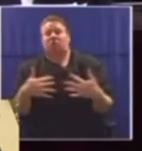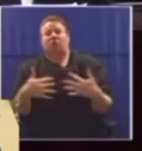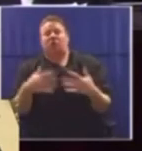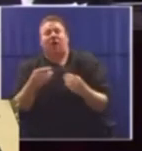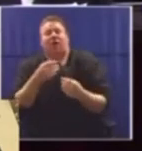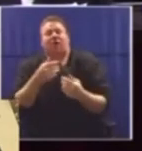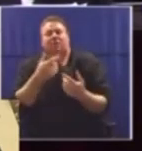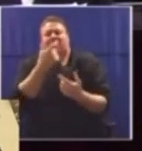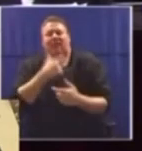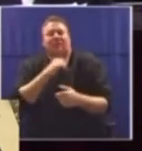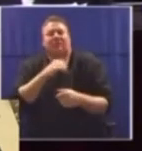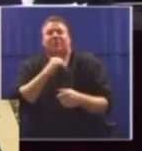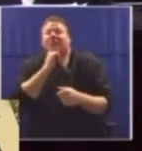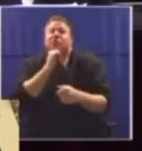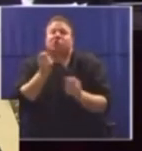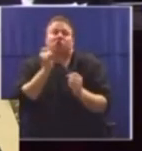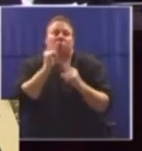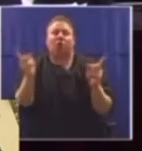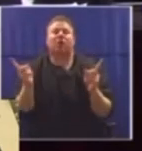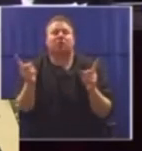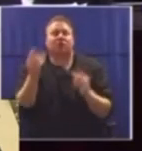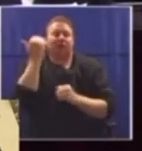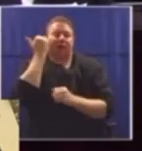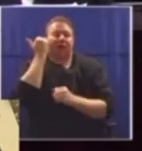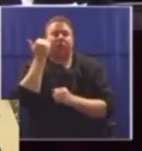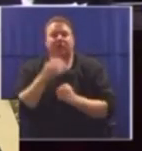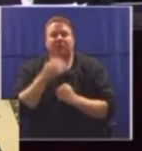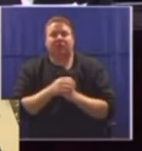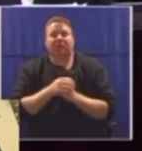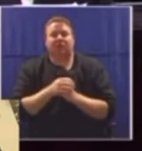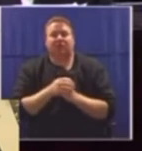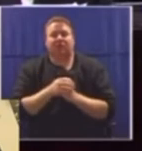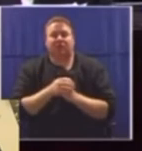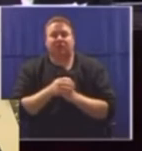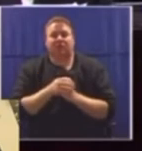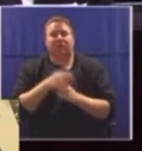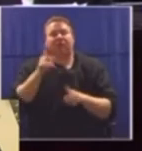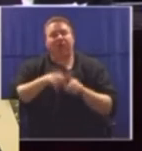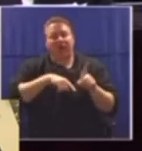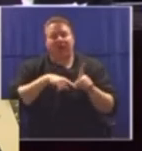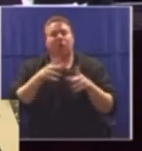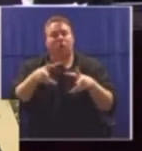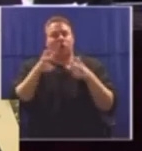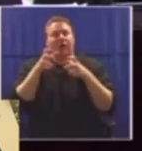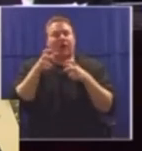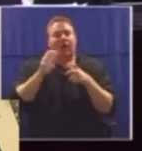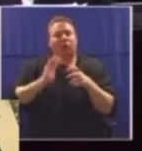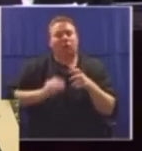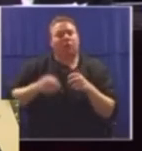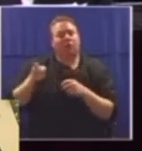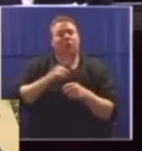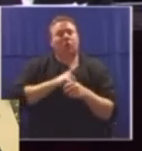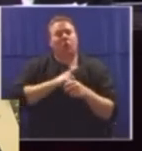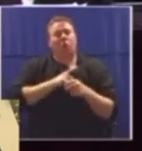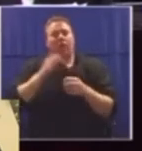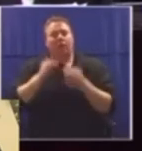sadly unsurprising that this government state using this government has failed to recognize her due to her political